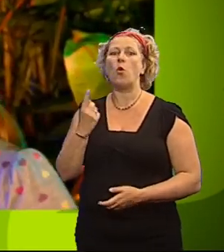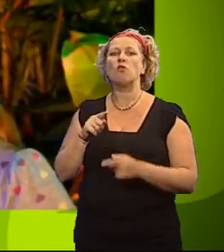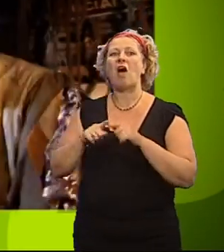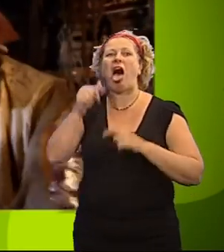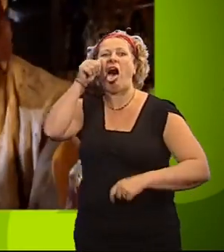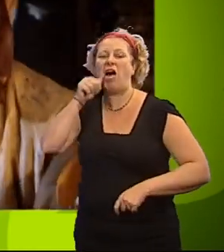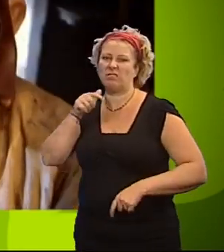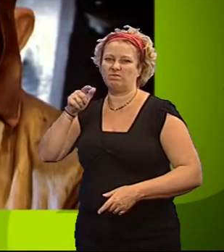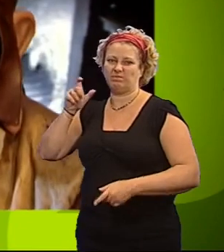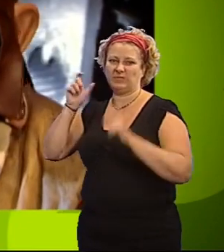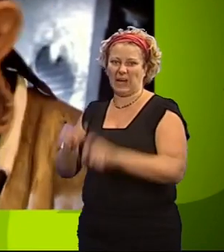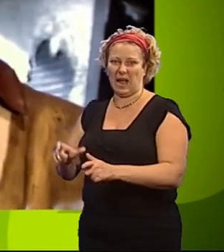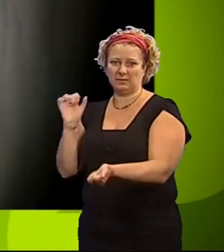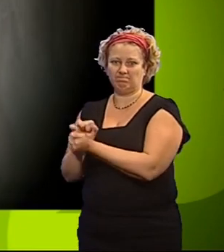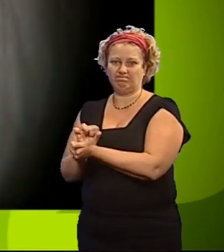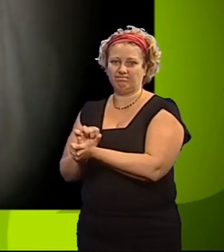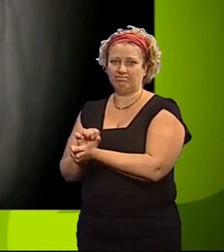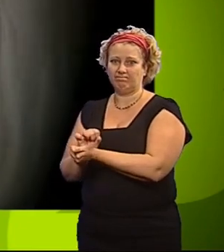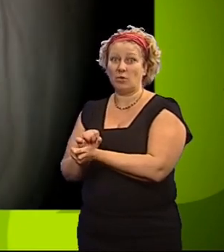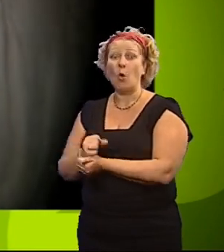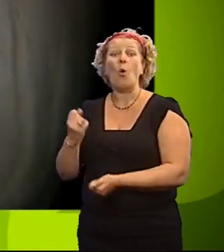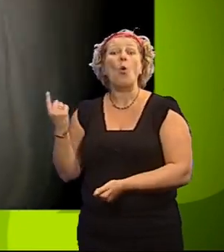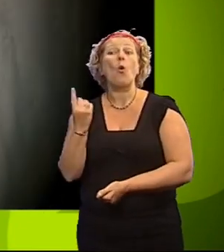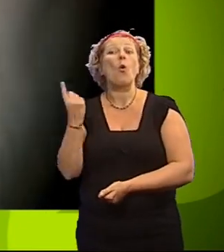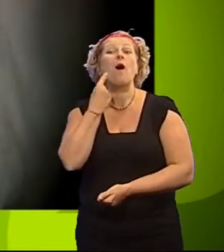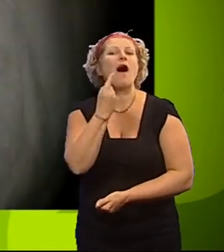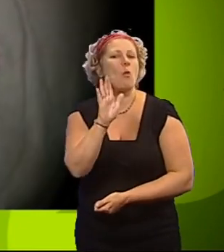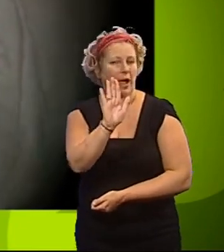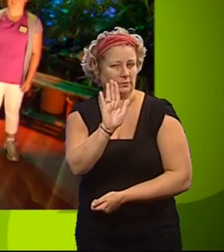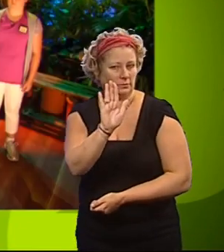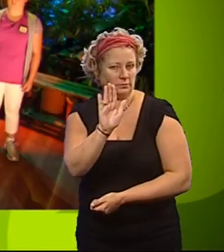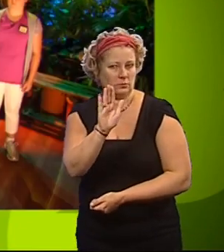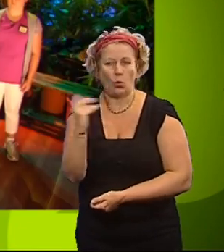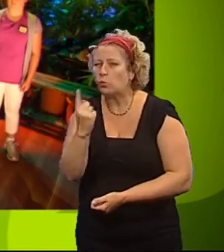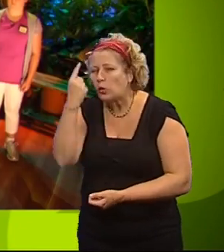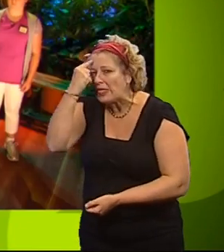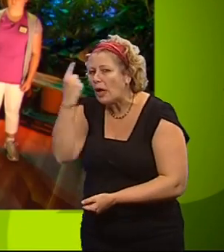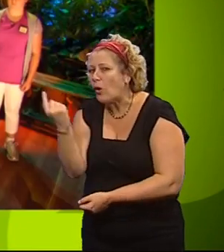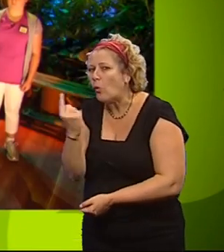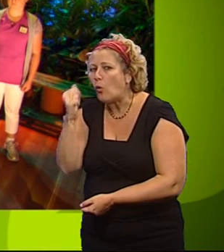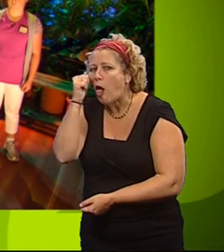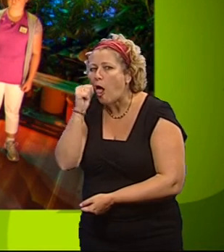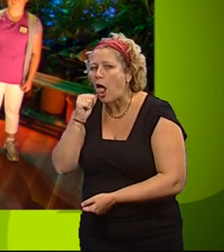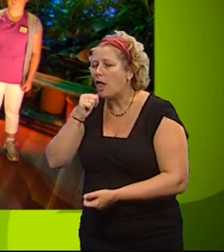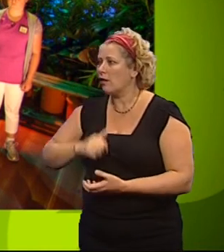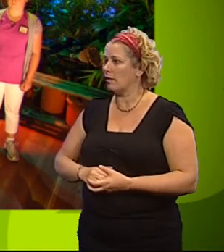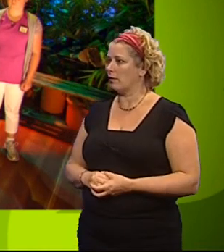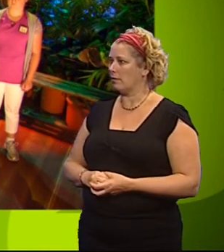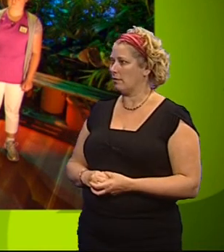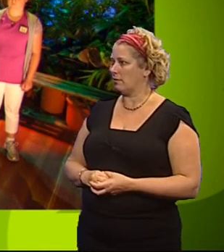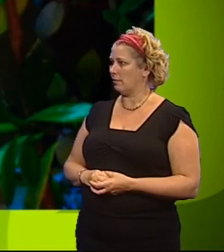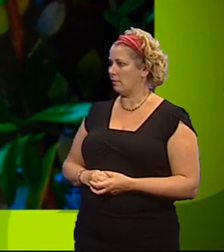the room. Oh! Before I reveal the unlucky unfortunate. Who do you think the saboteur is?